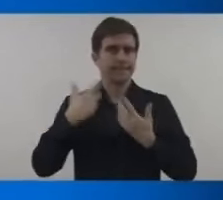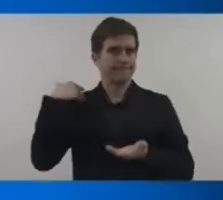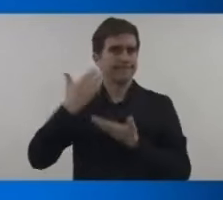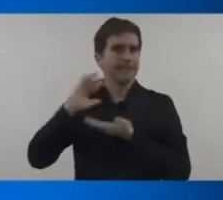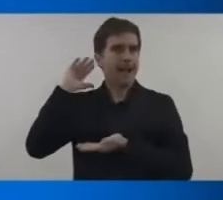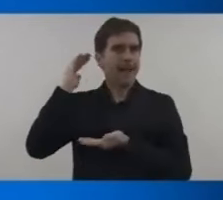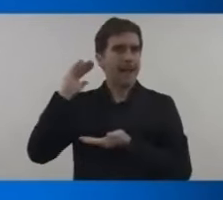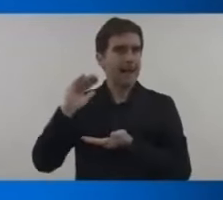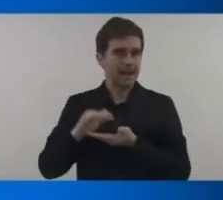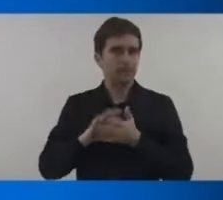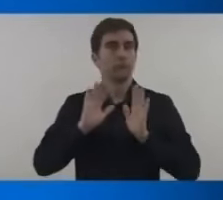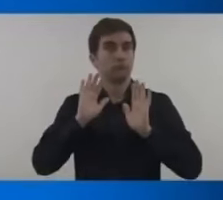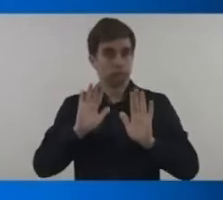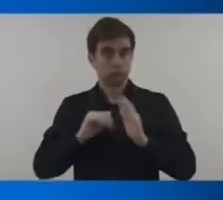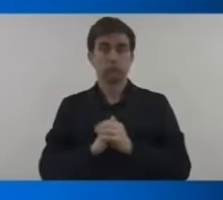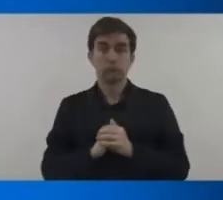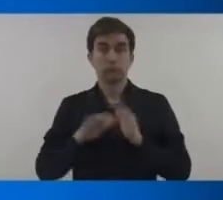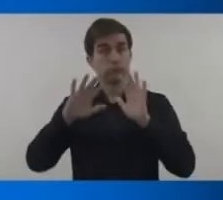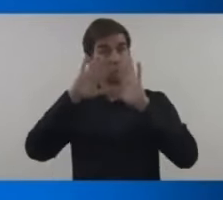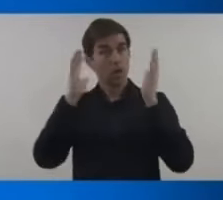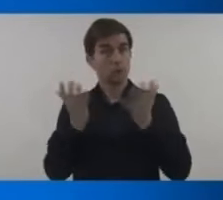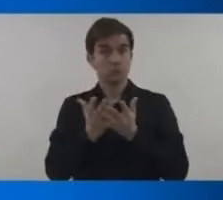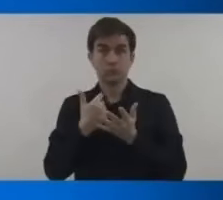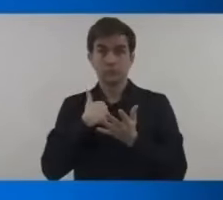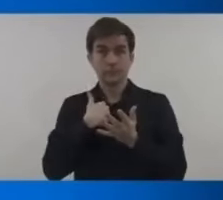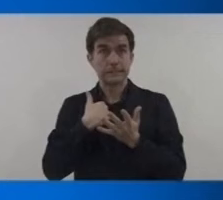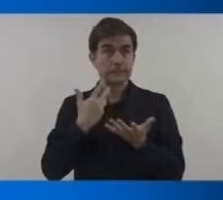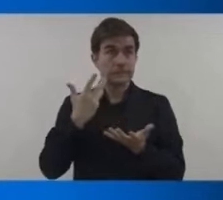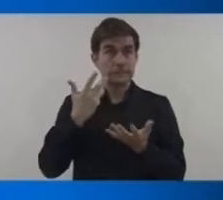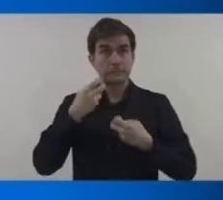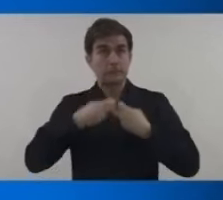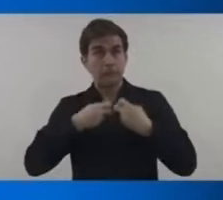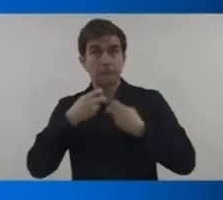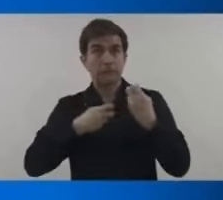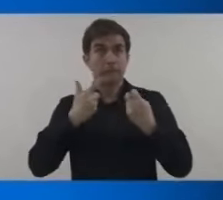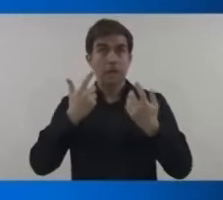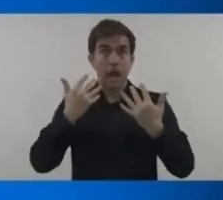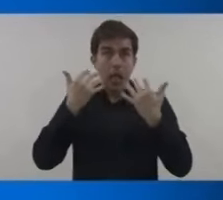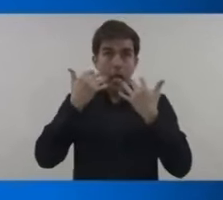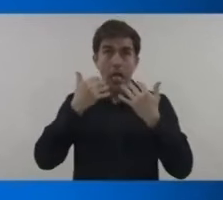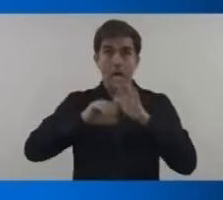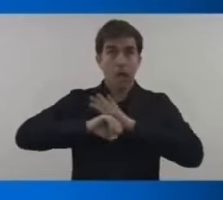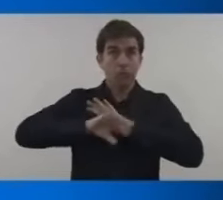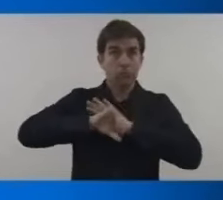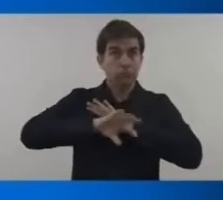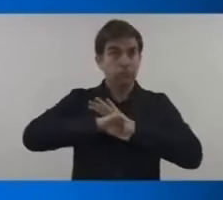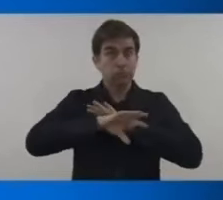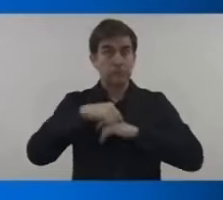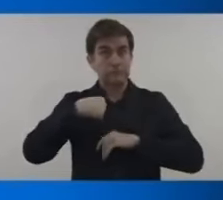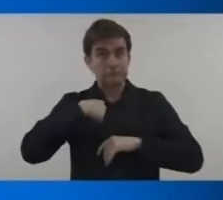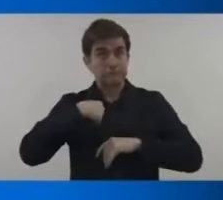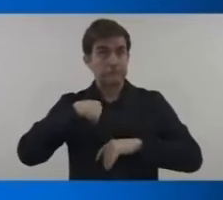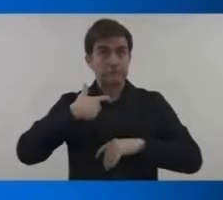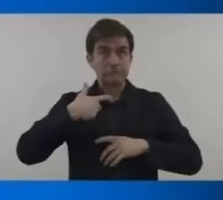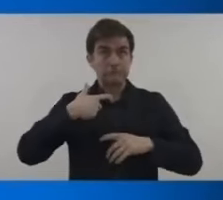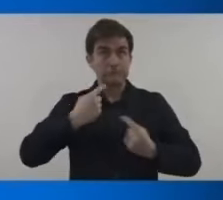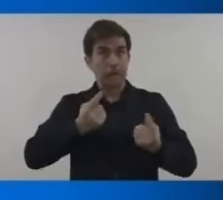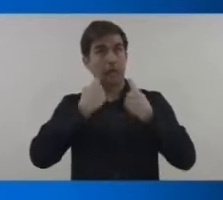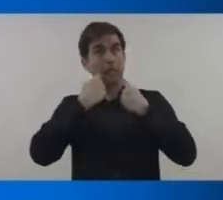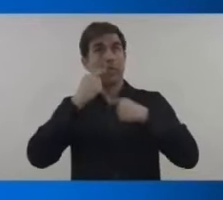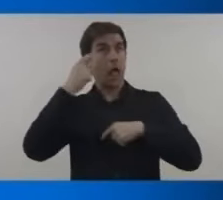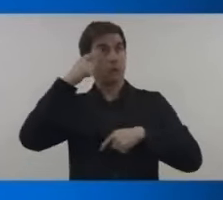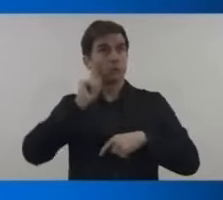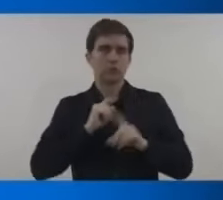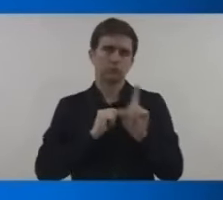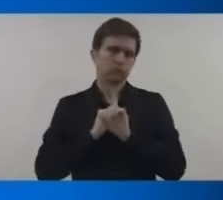campaign of slander and blackmail since being named as the venue for the cop 29 summit due to its rich oil and gas history and trade